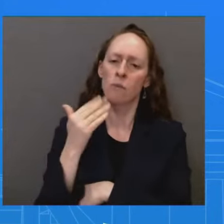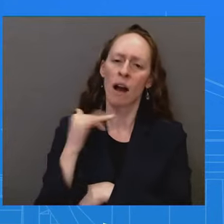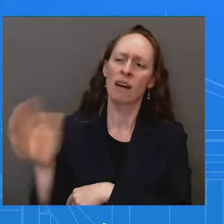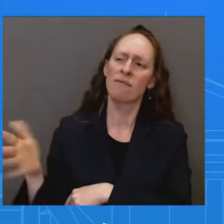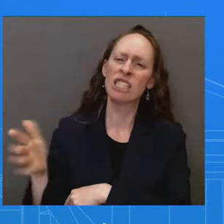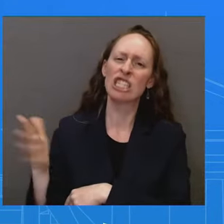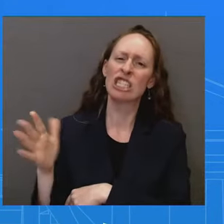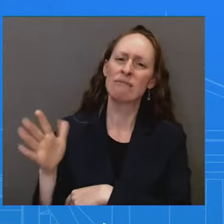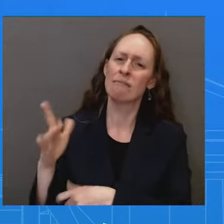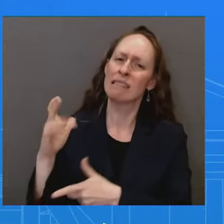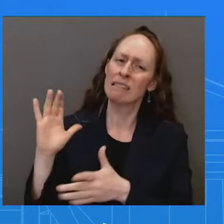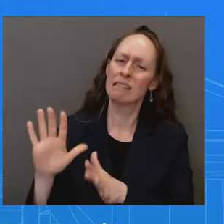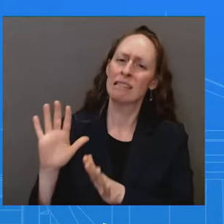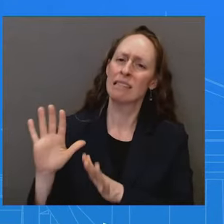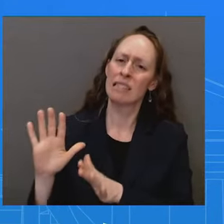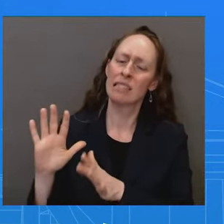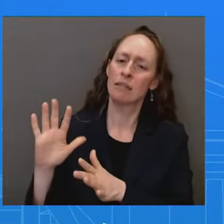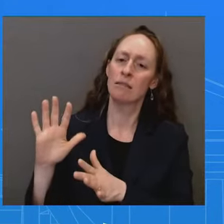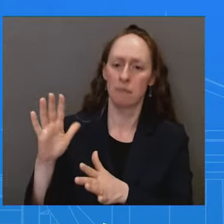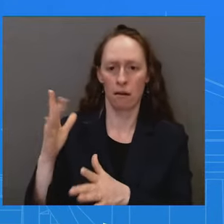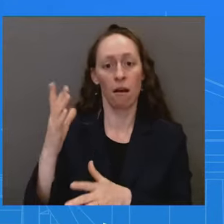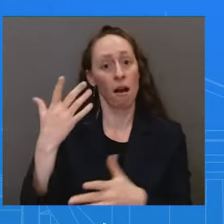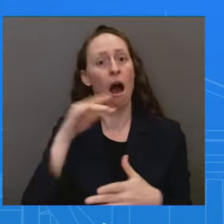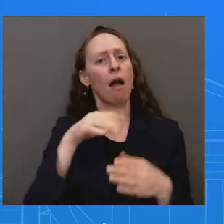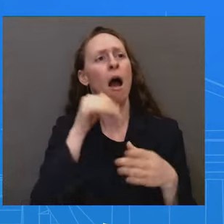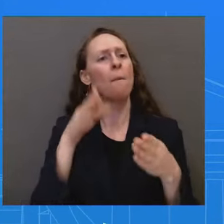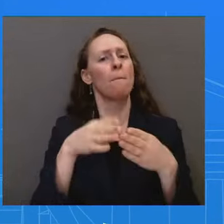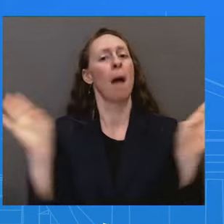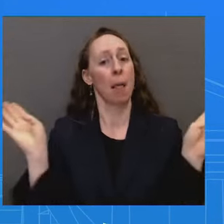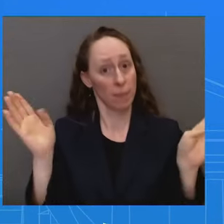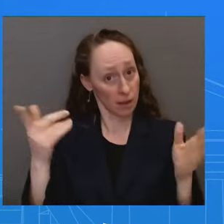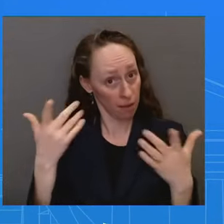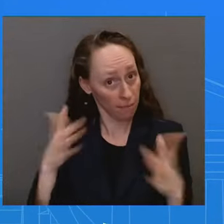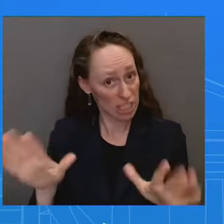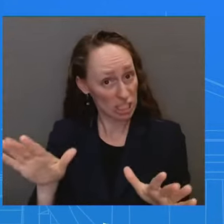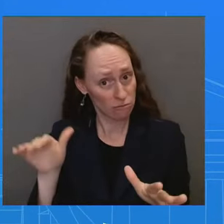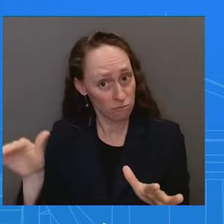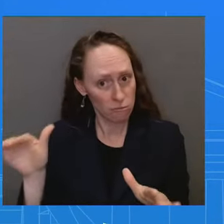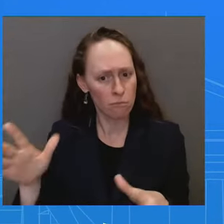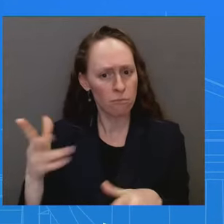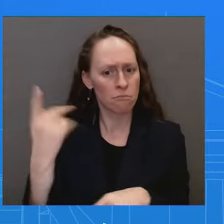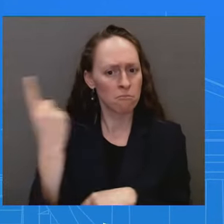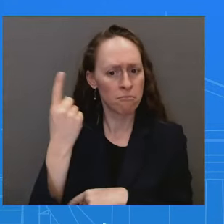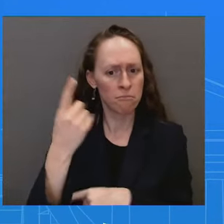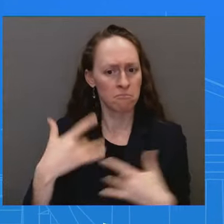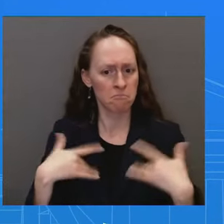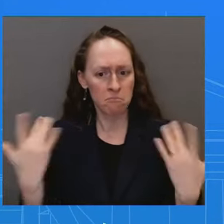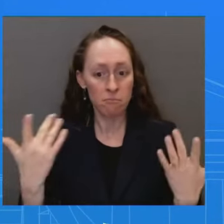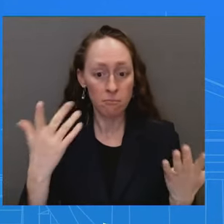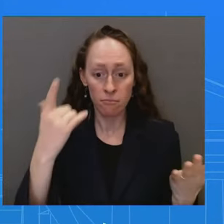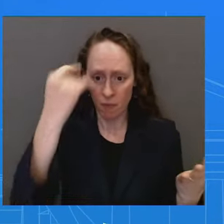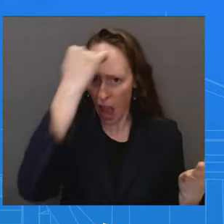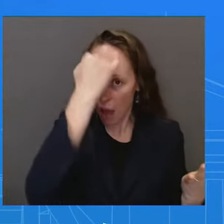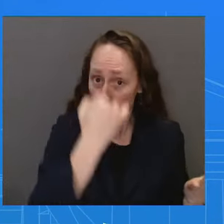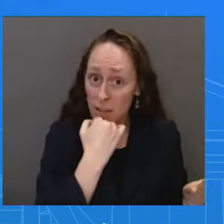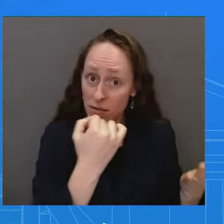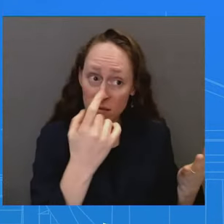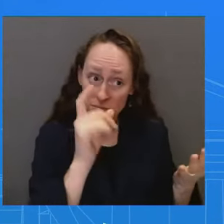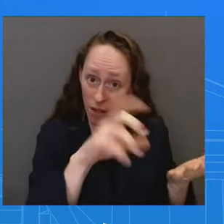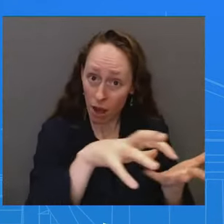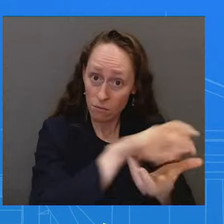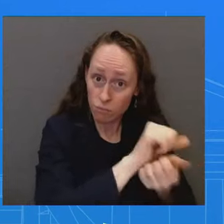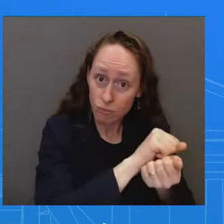that a ceasefire can only be possible if Hamas is eliminated? Nothing's changed about our view here that